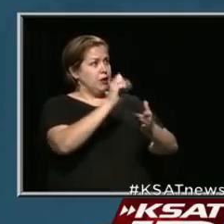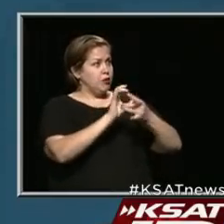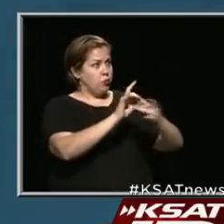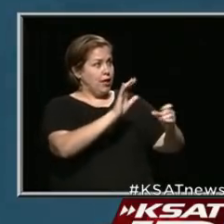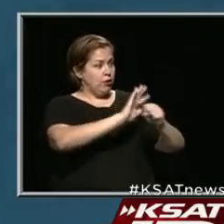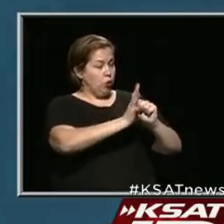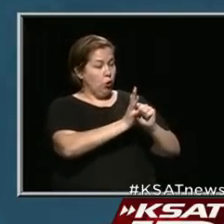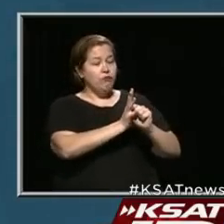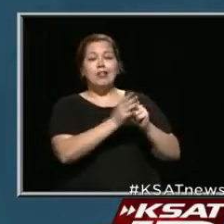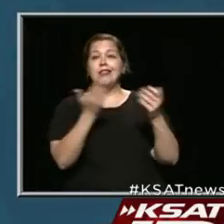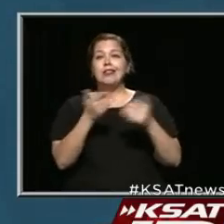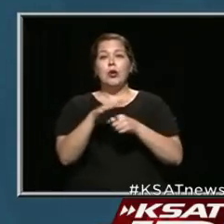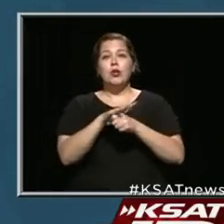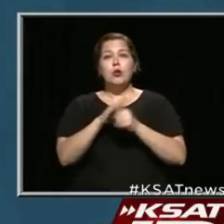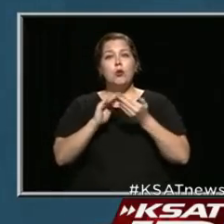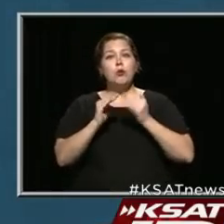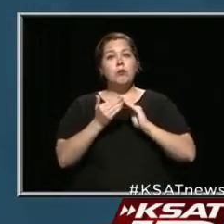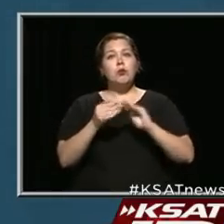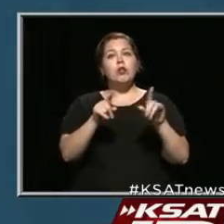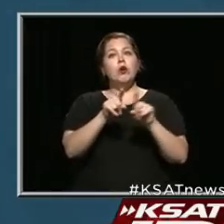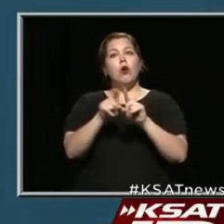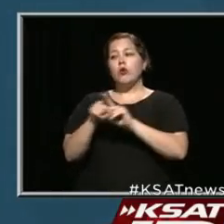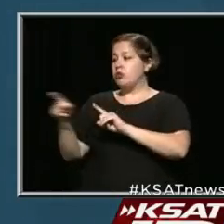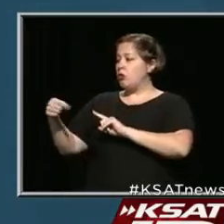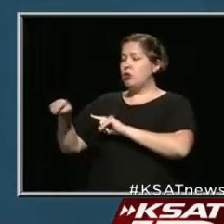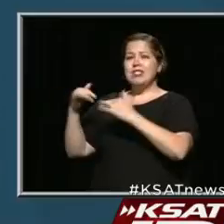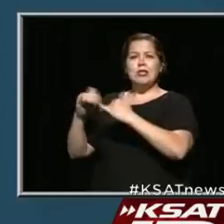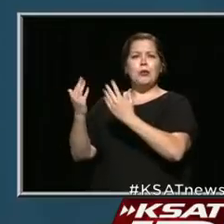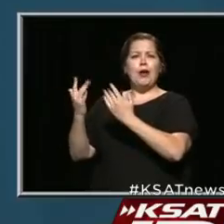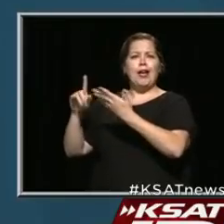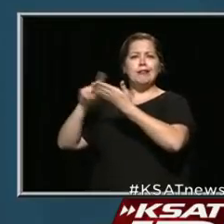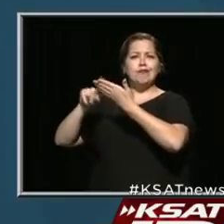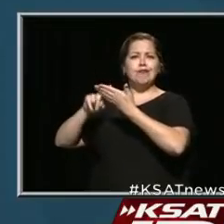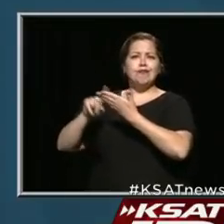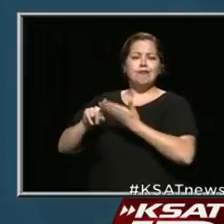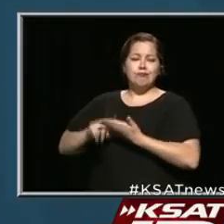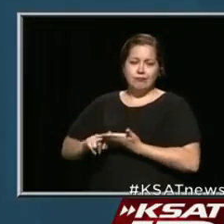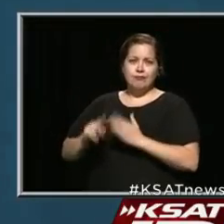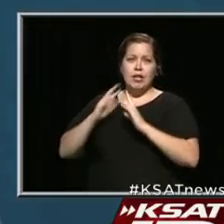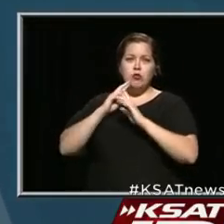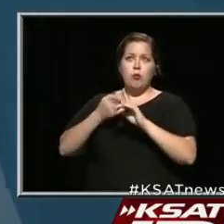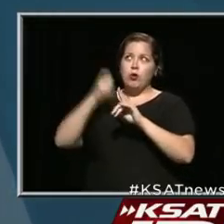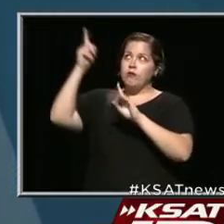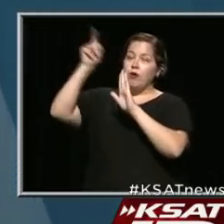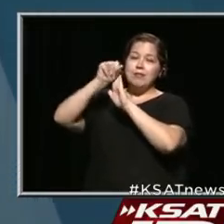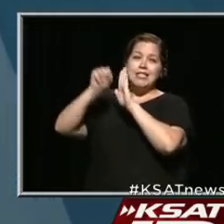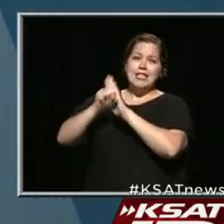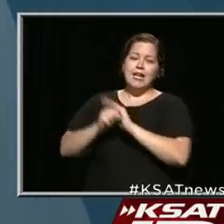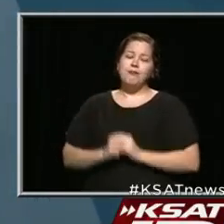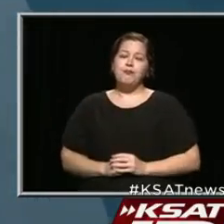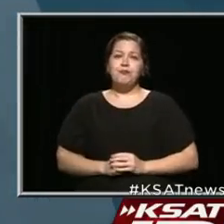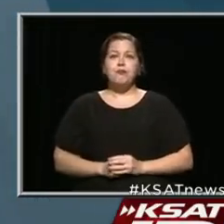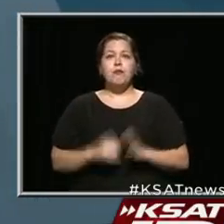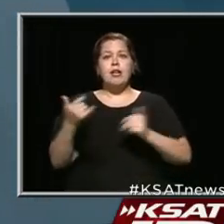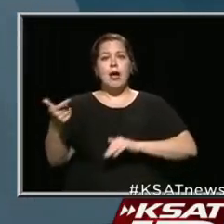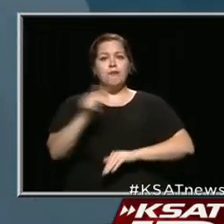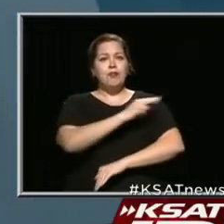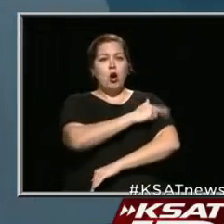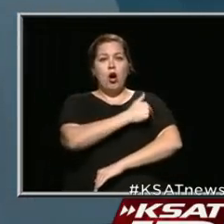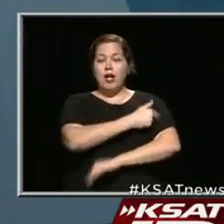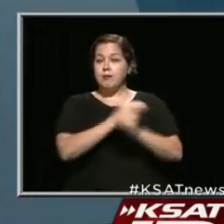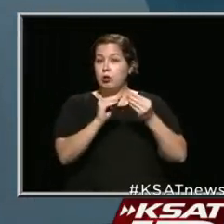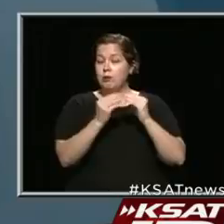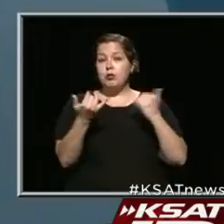confirmed here in the local community, as well as those that are pending investigation as reported from the state. Now over to our hospitals,